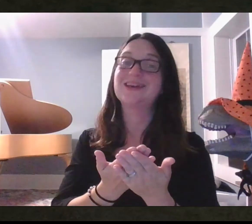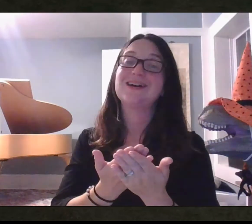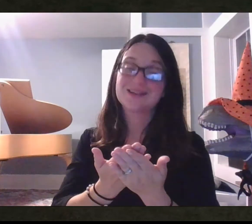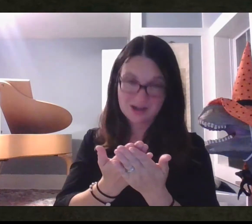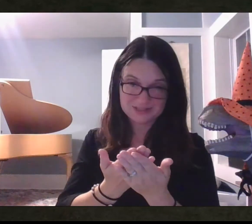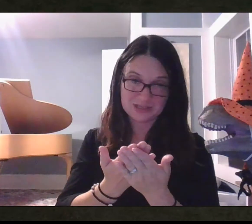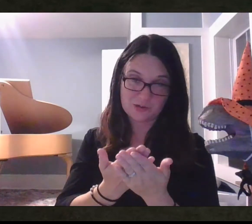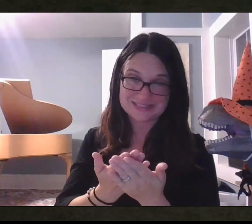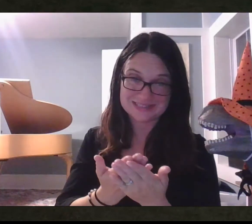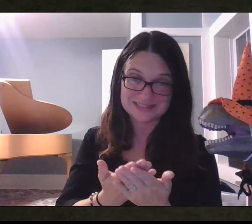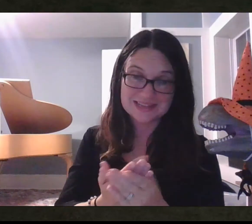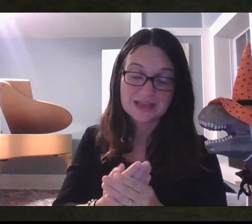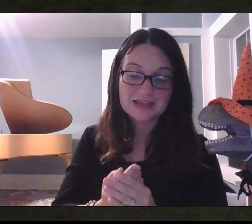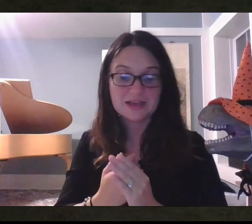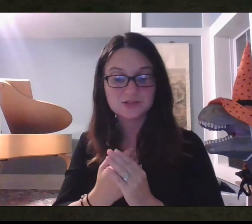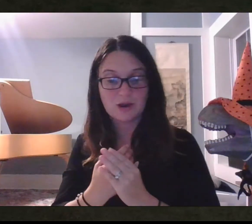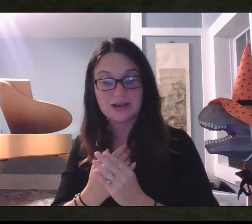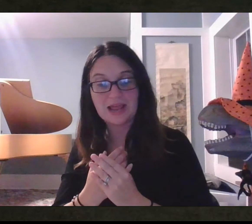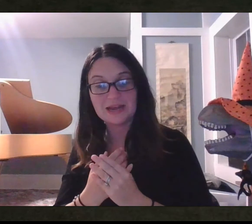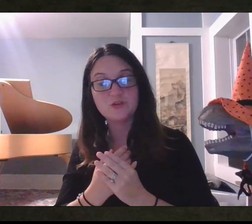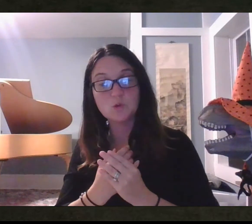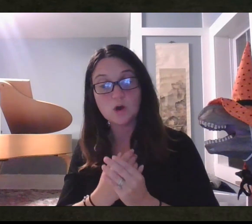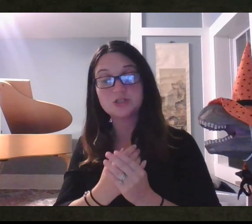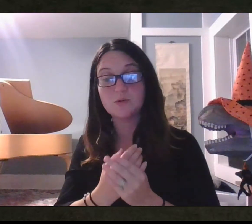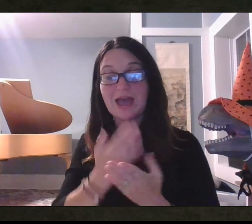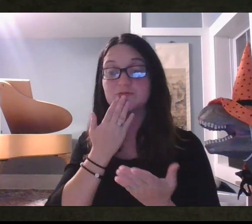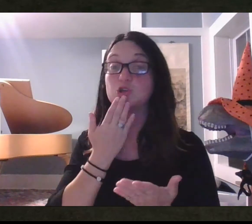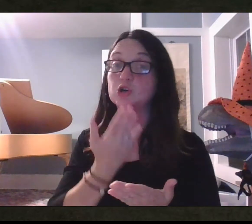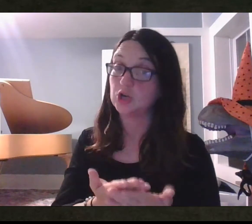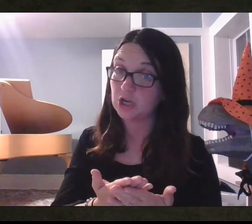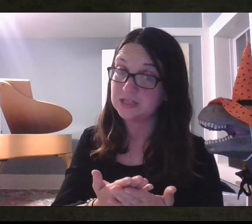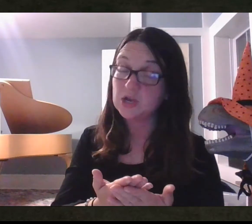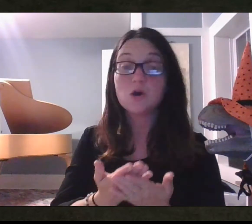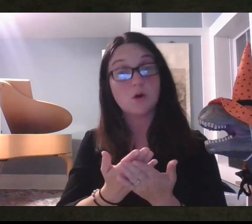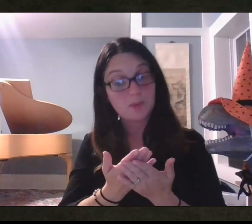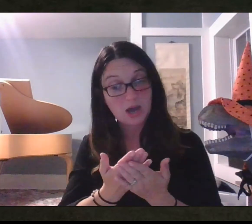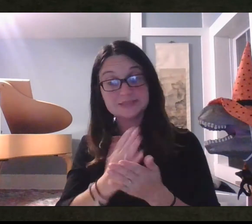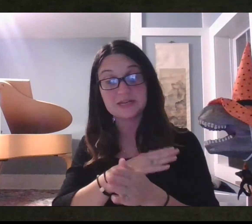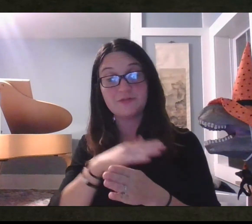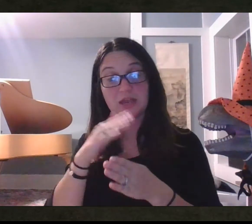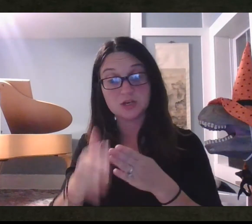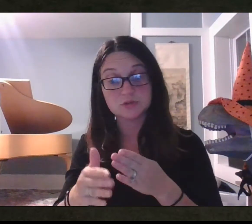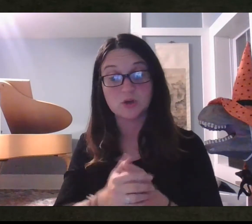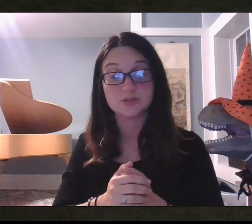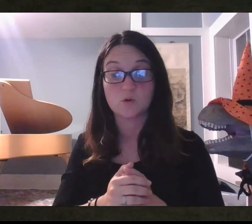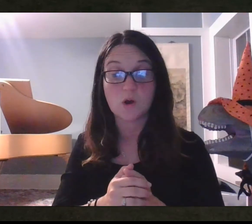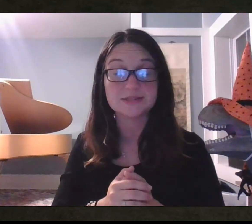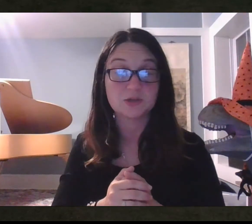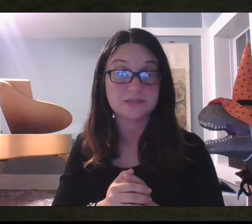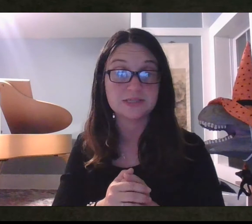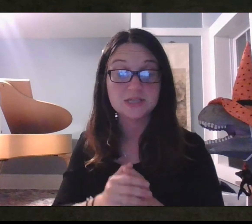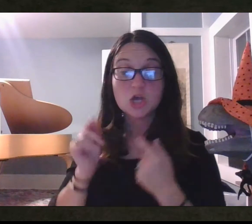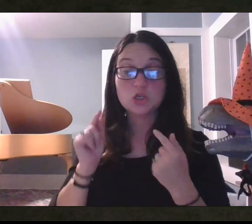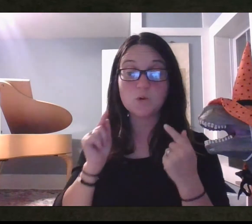Good consequences. That's right, and if you want to have good or positive end results